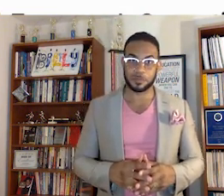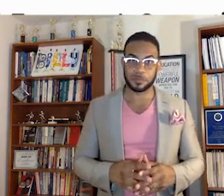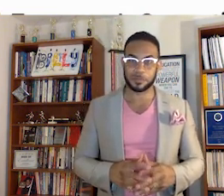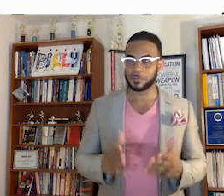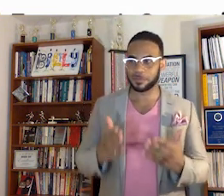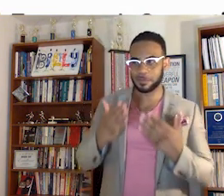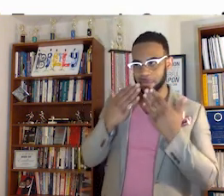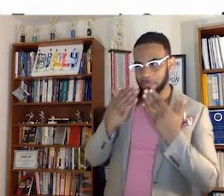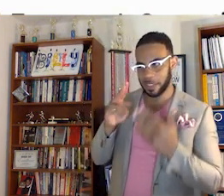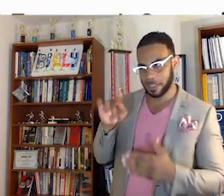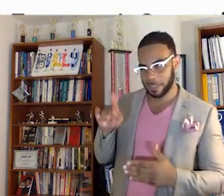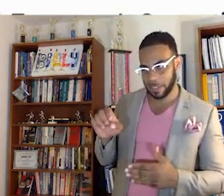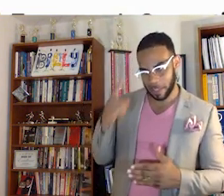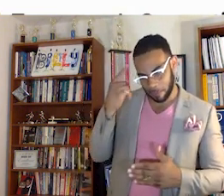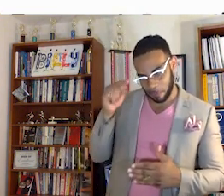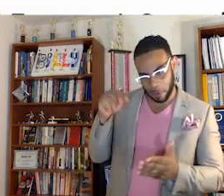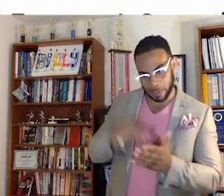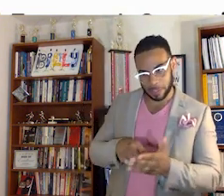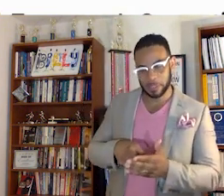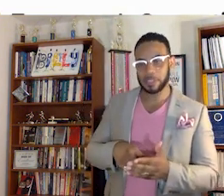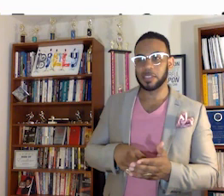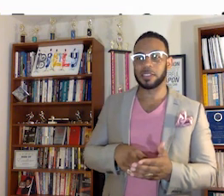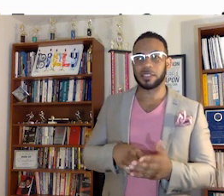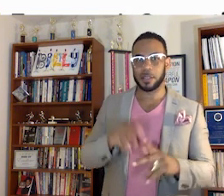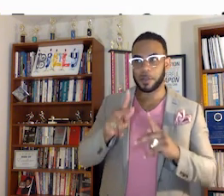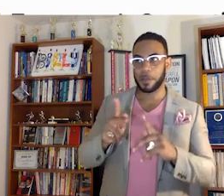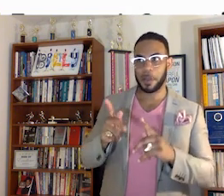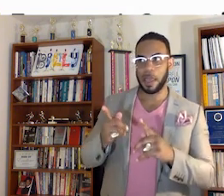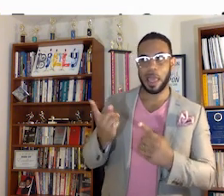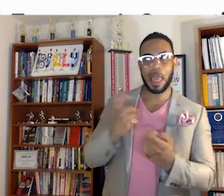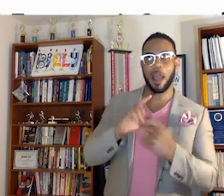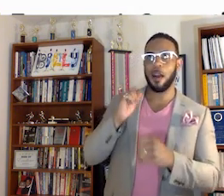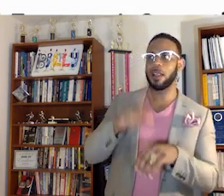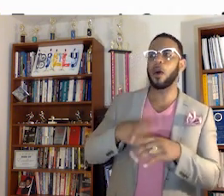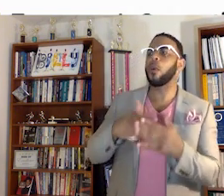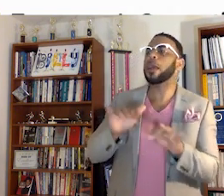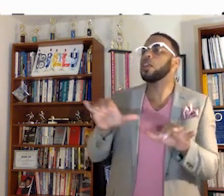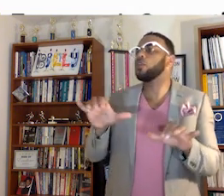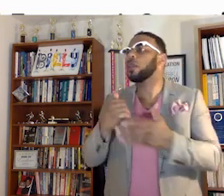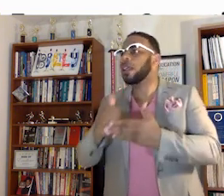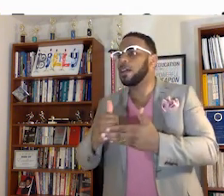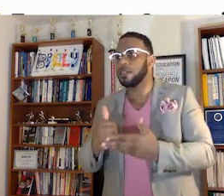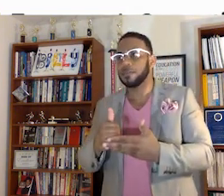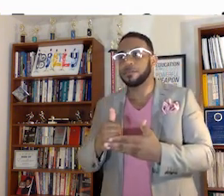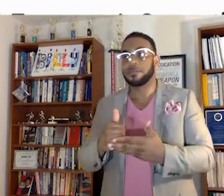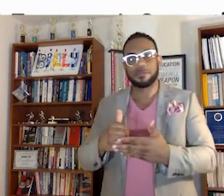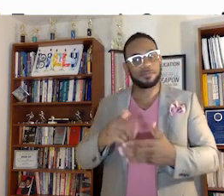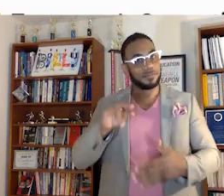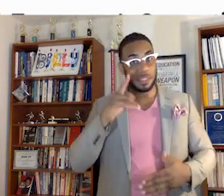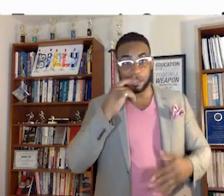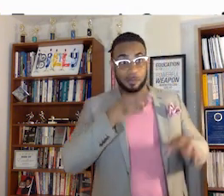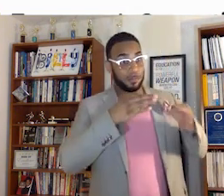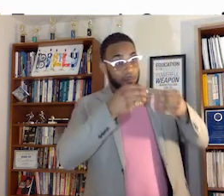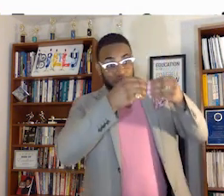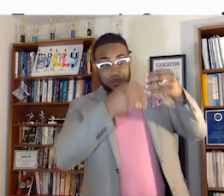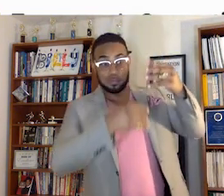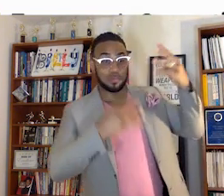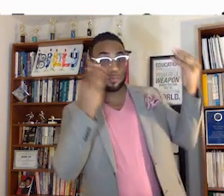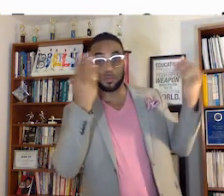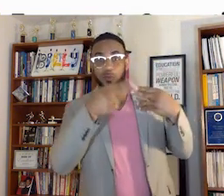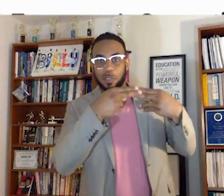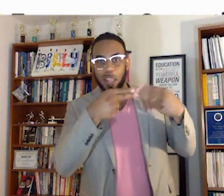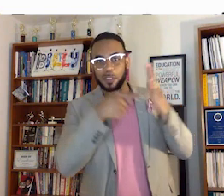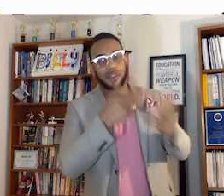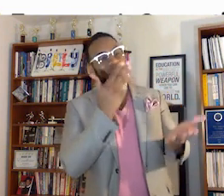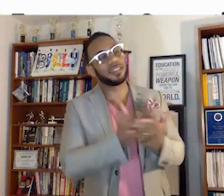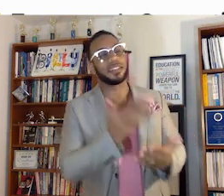And thank you, Nate, for this. And people ask all the time, what can you do to help? Nate just got a beautiful slide to